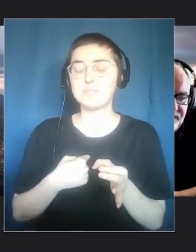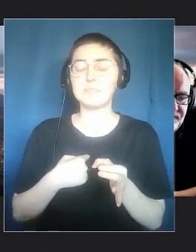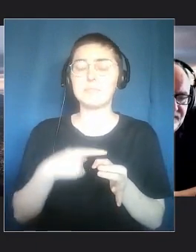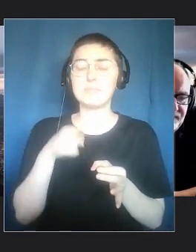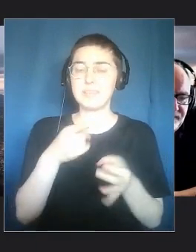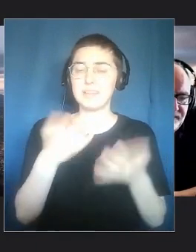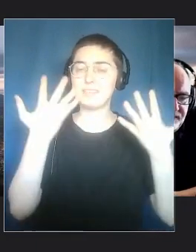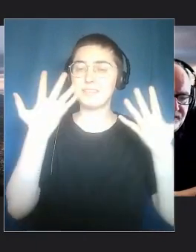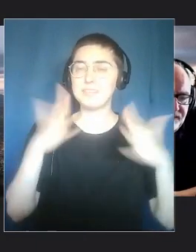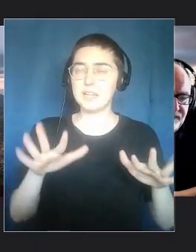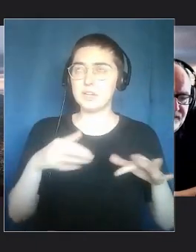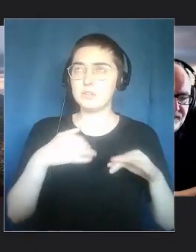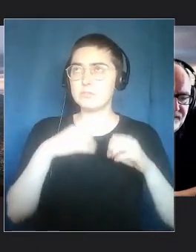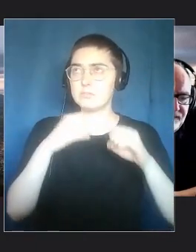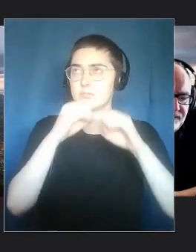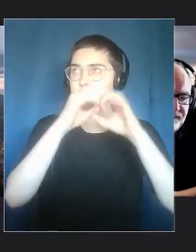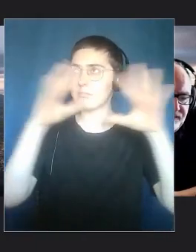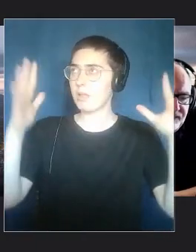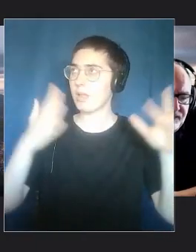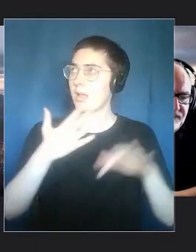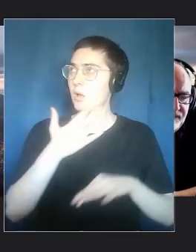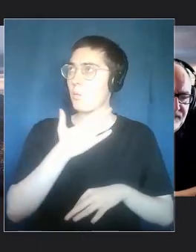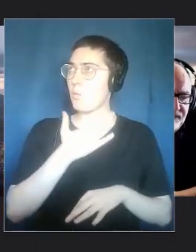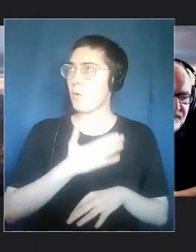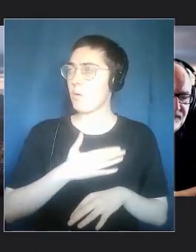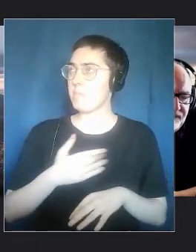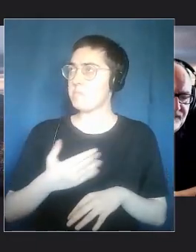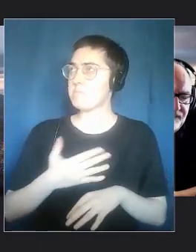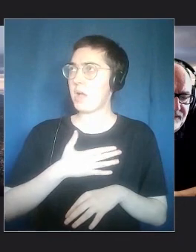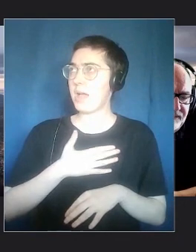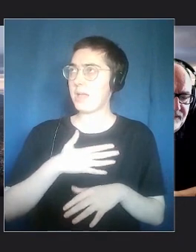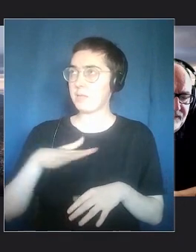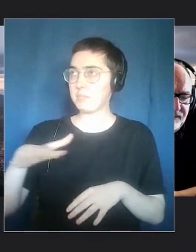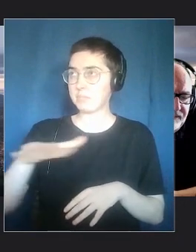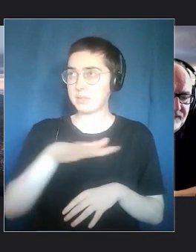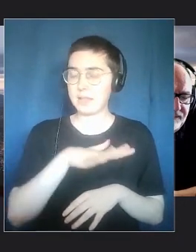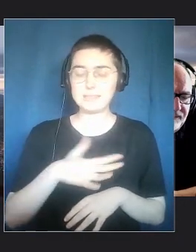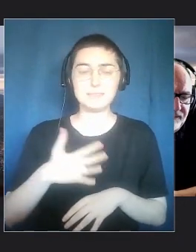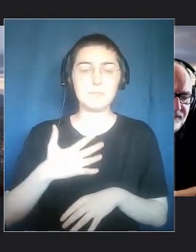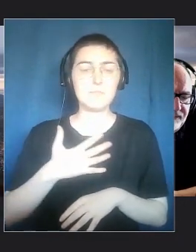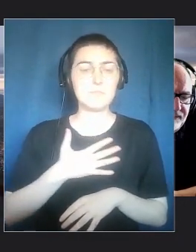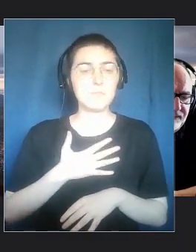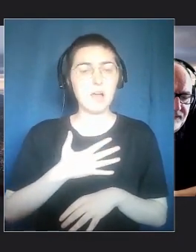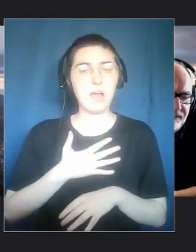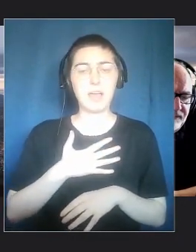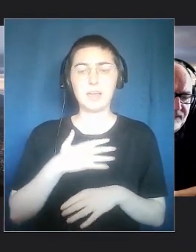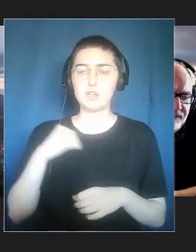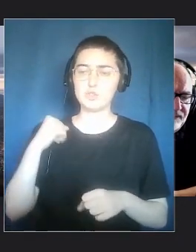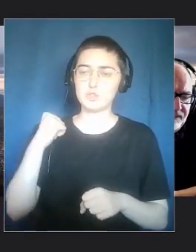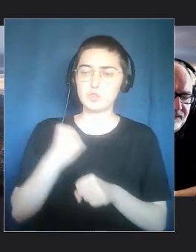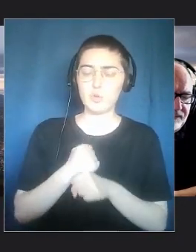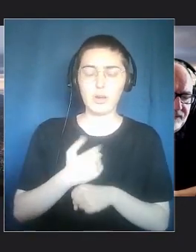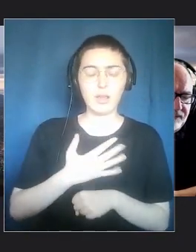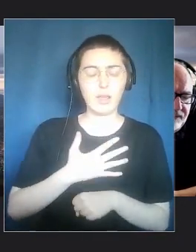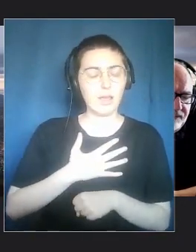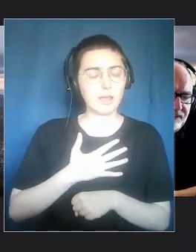maybe they had the possibility, they wanted to share the reality of